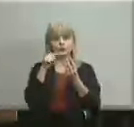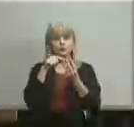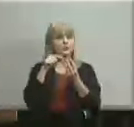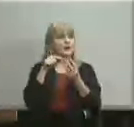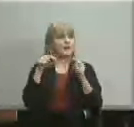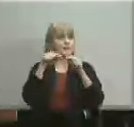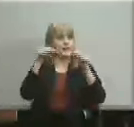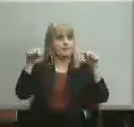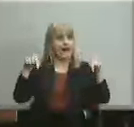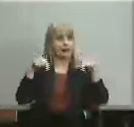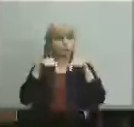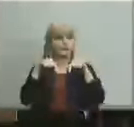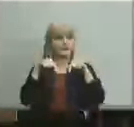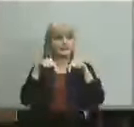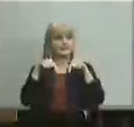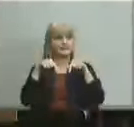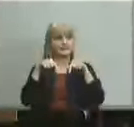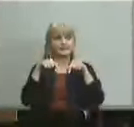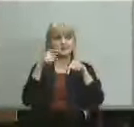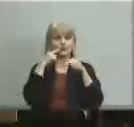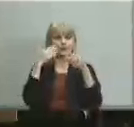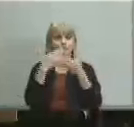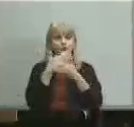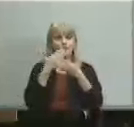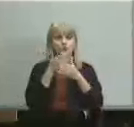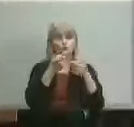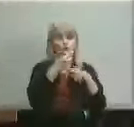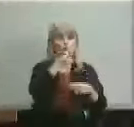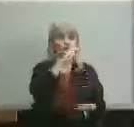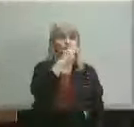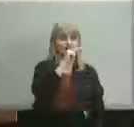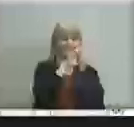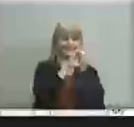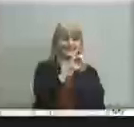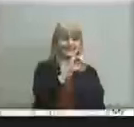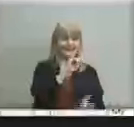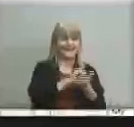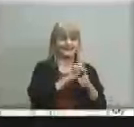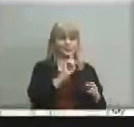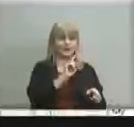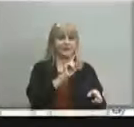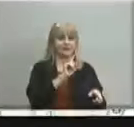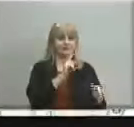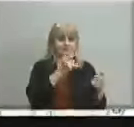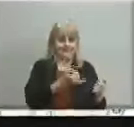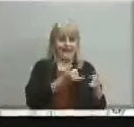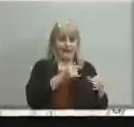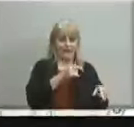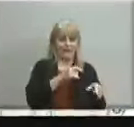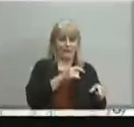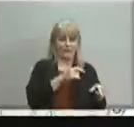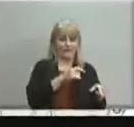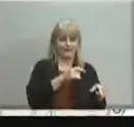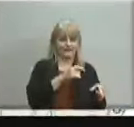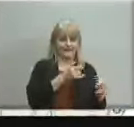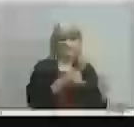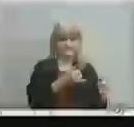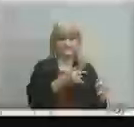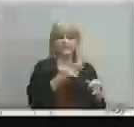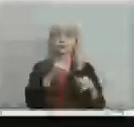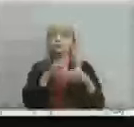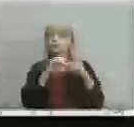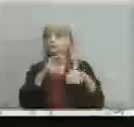for the new elementary school from the chancy boundary that currently exists students